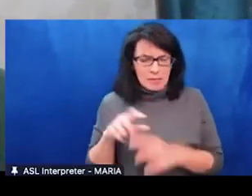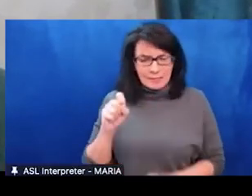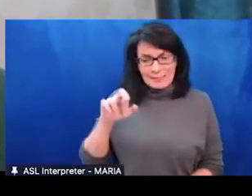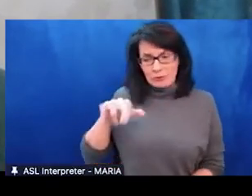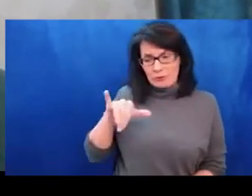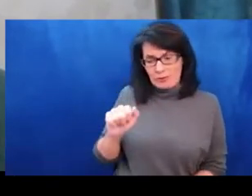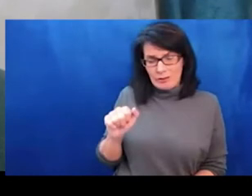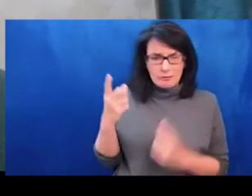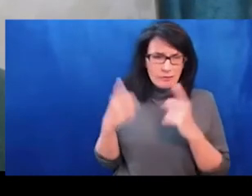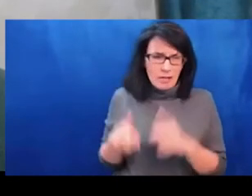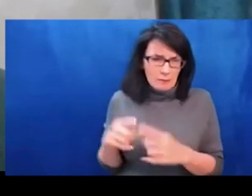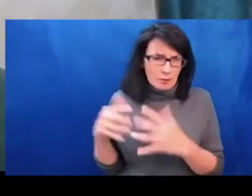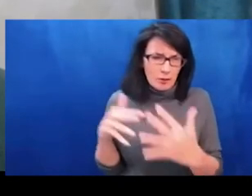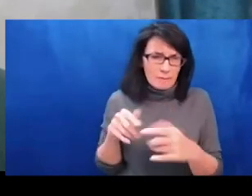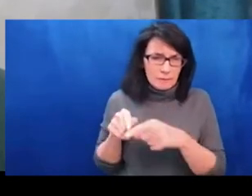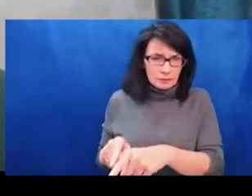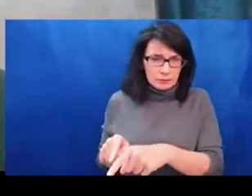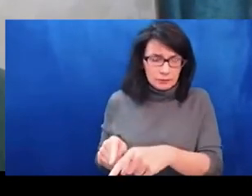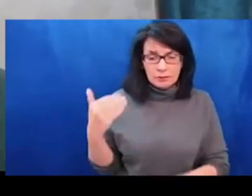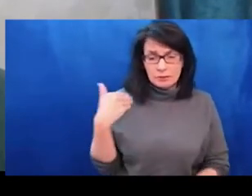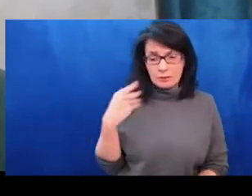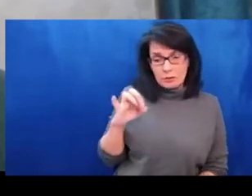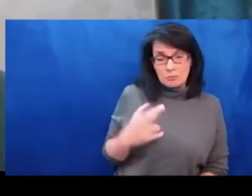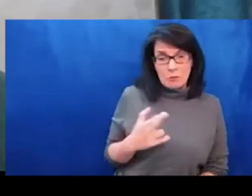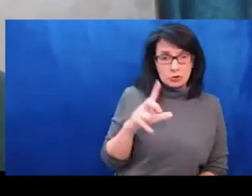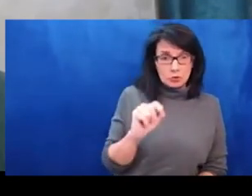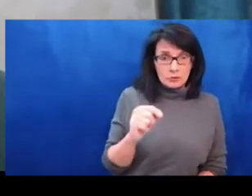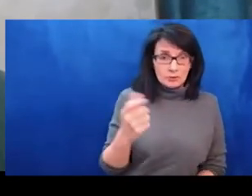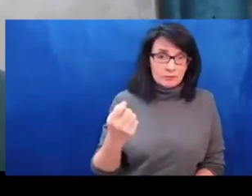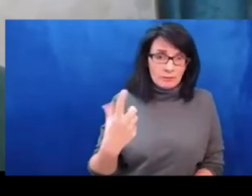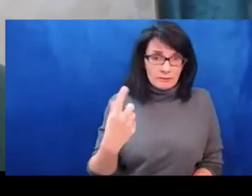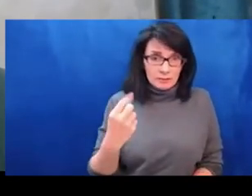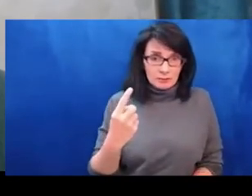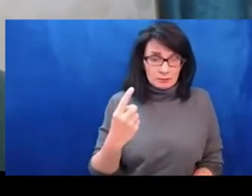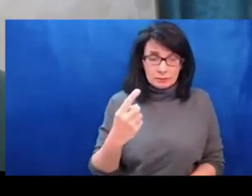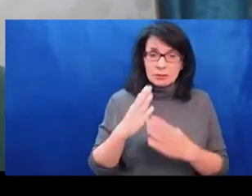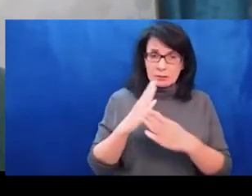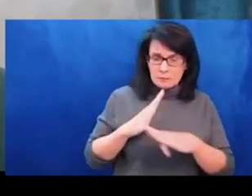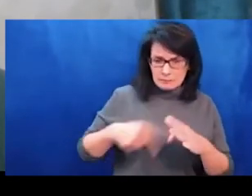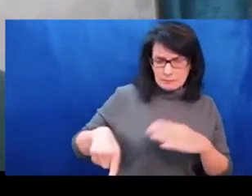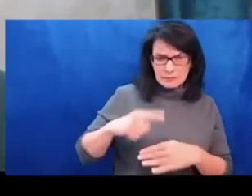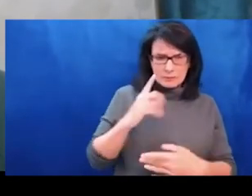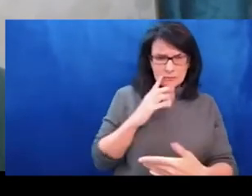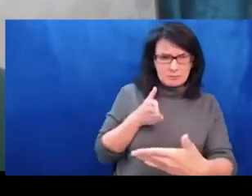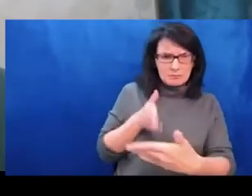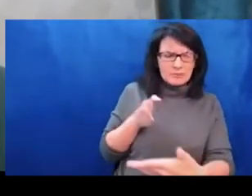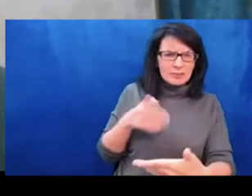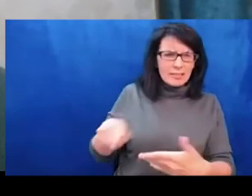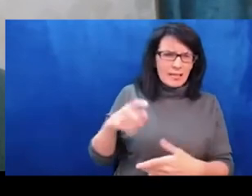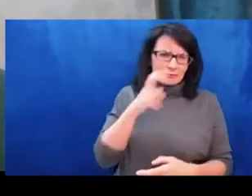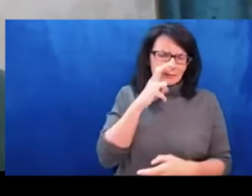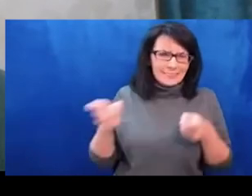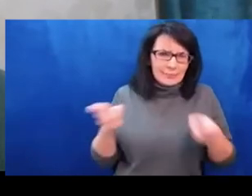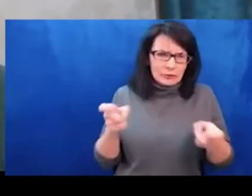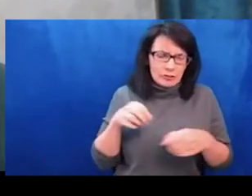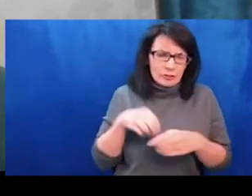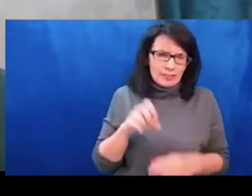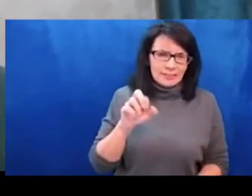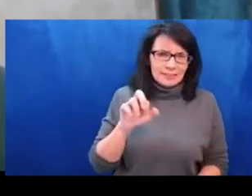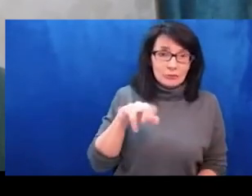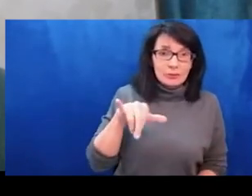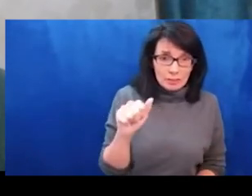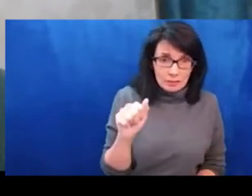unfolding today in Ukraine. But actually, it's more about lessons that we always fail to learn. And